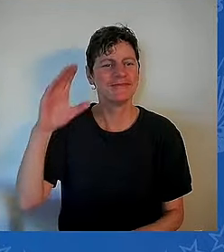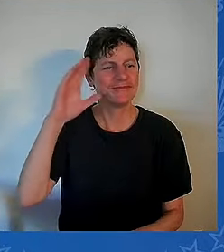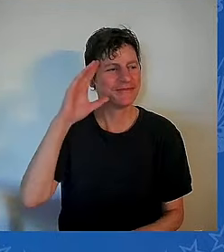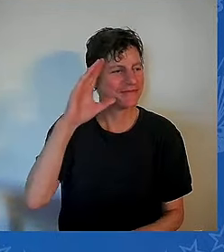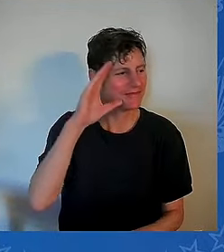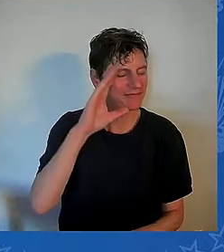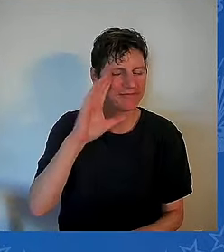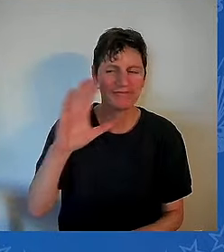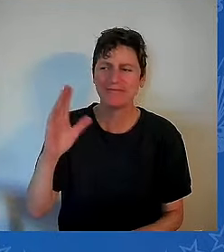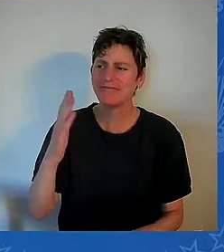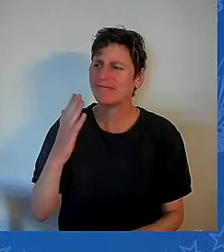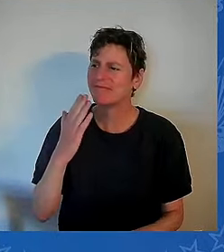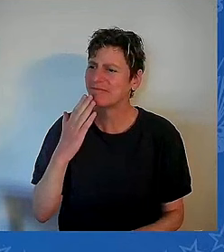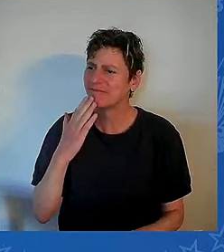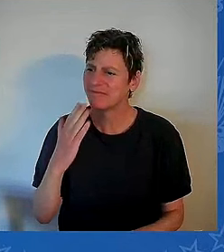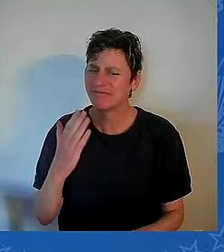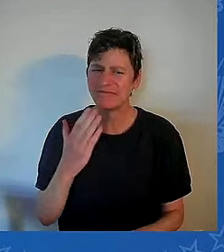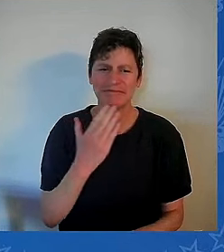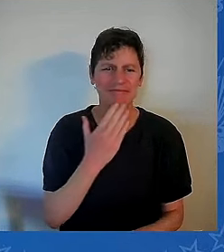Thank you, thank you, thank you.